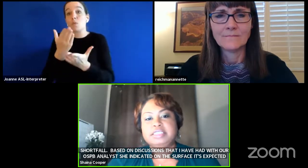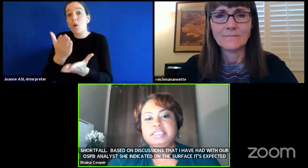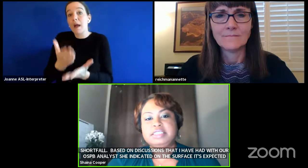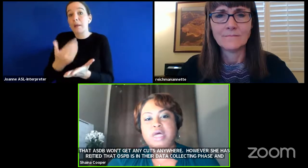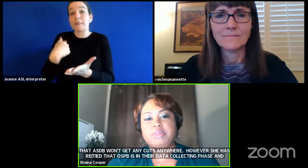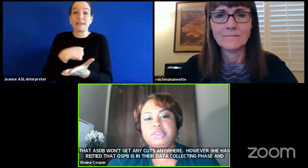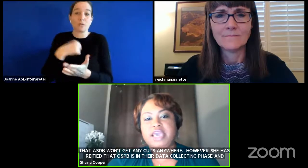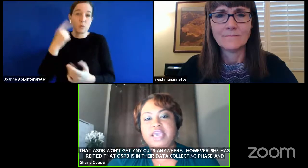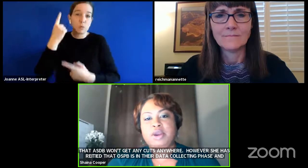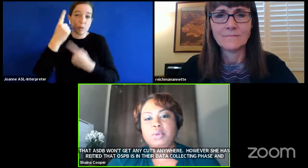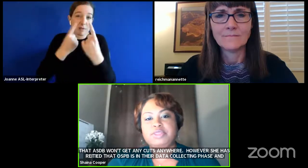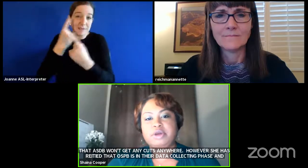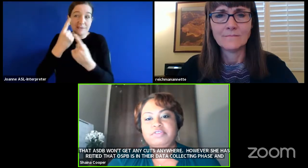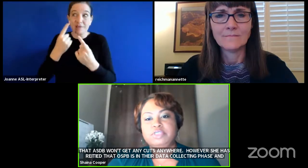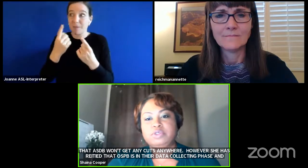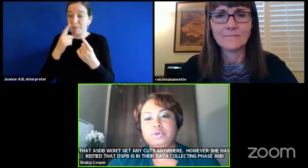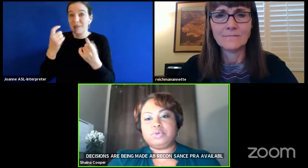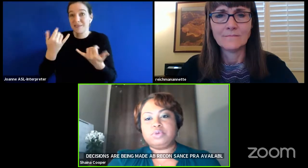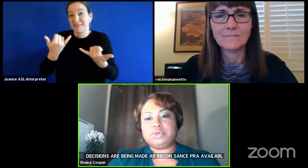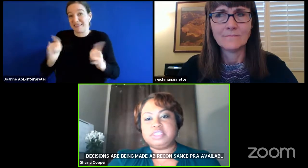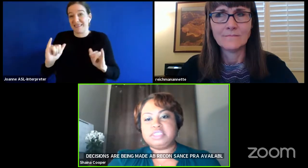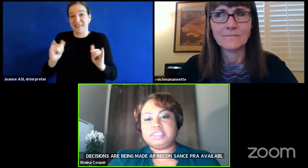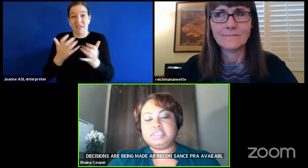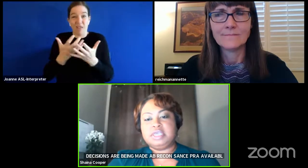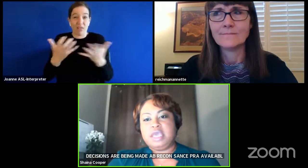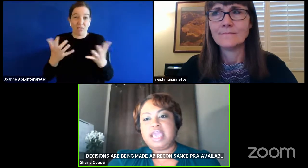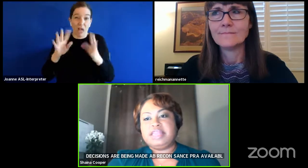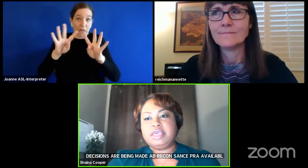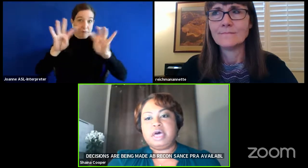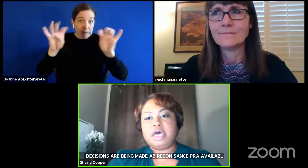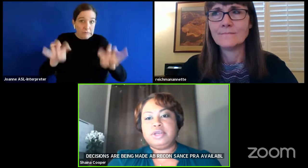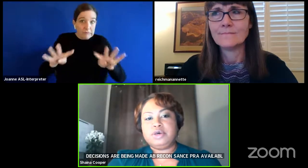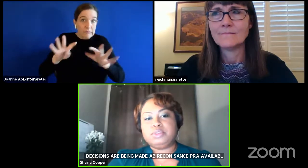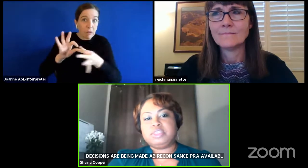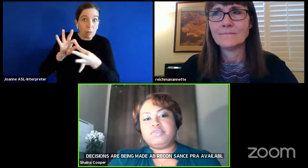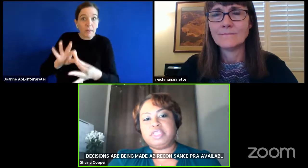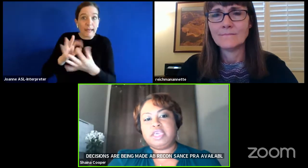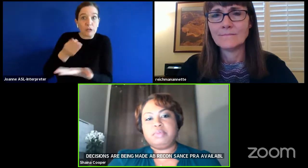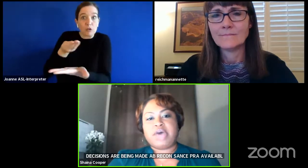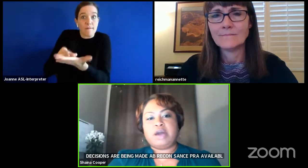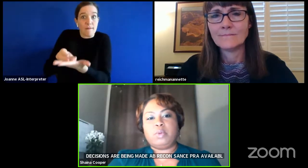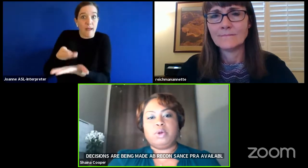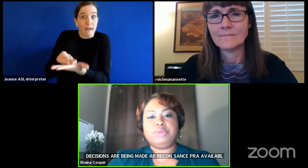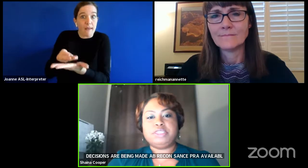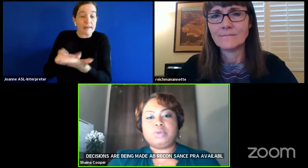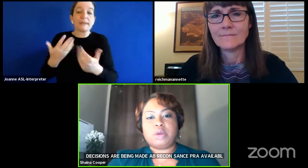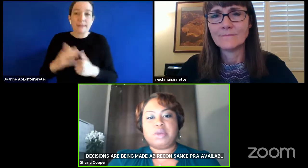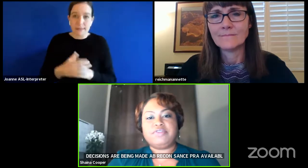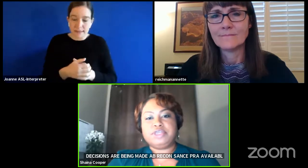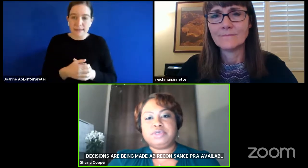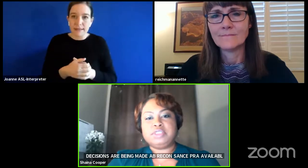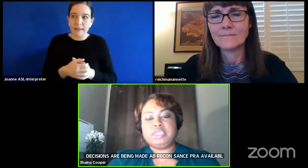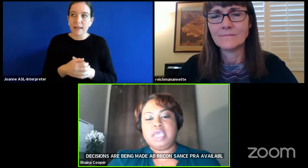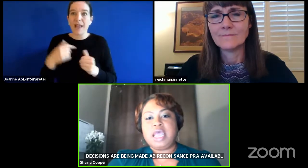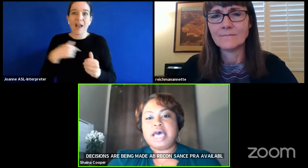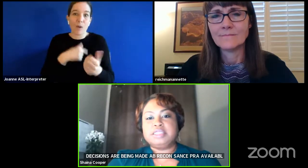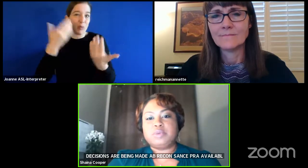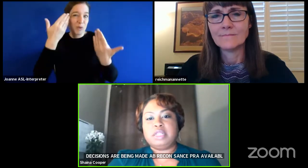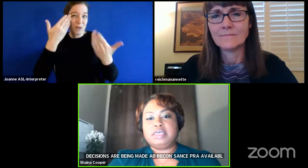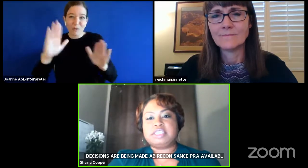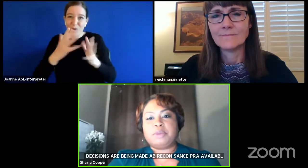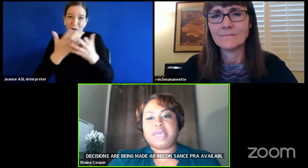that a lot is still up in the air with our fiscal resources and the unknowns of what the impact will be to our revenues